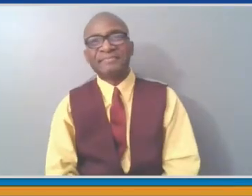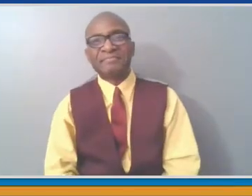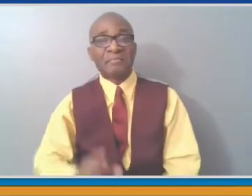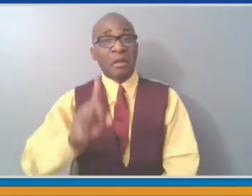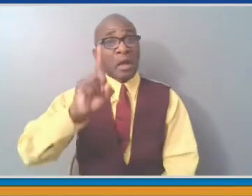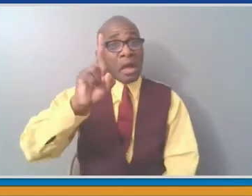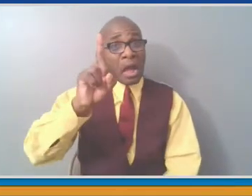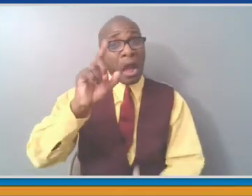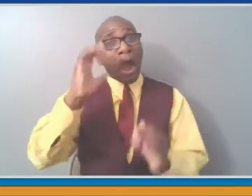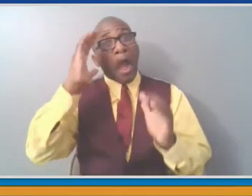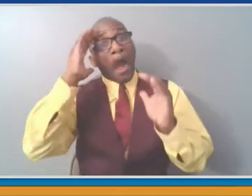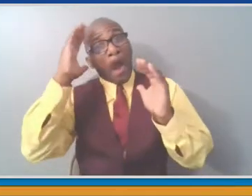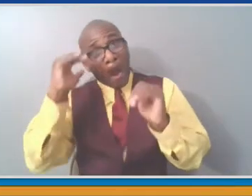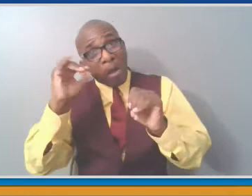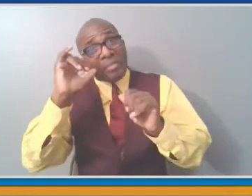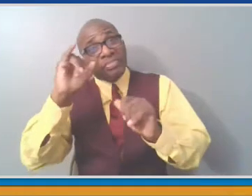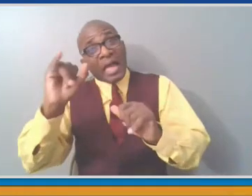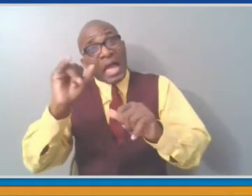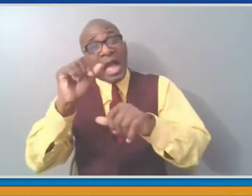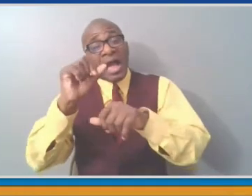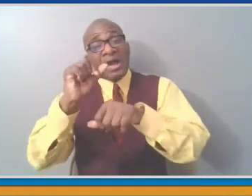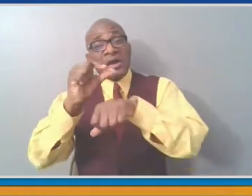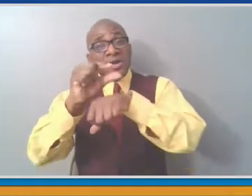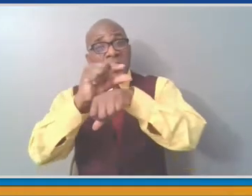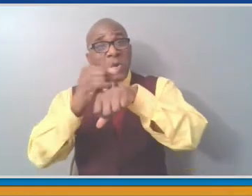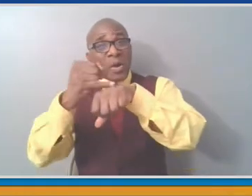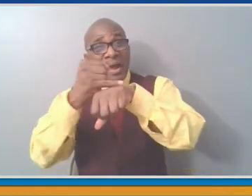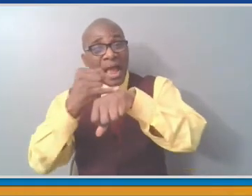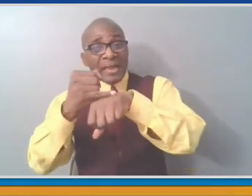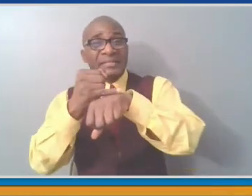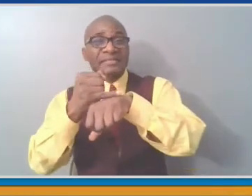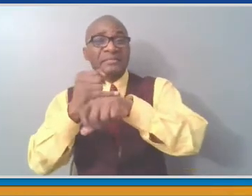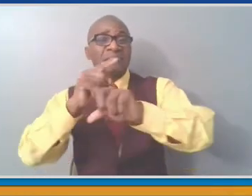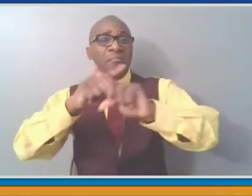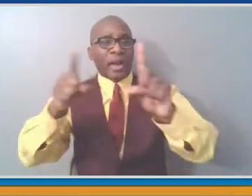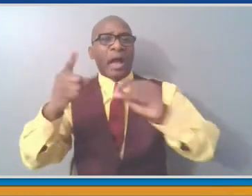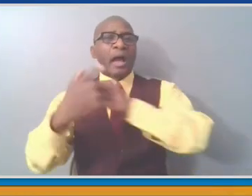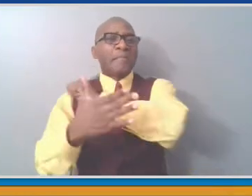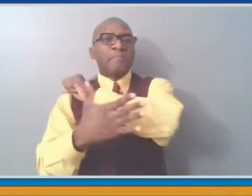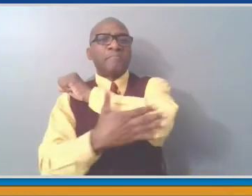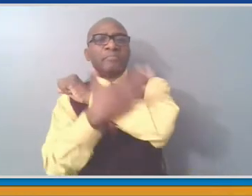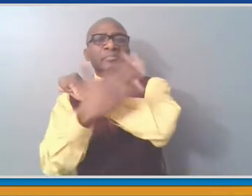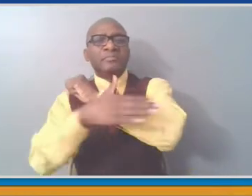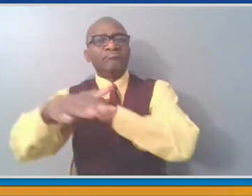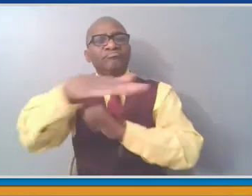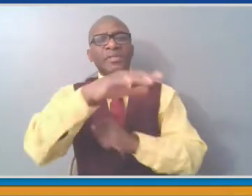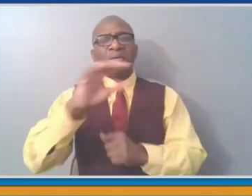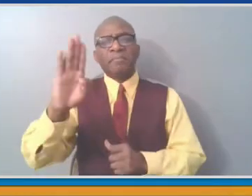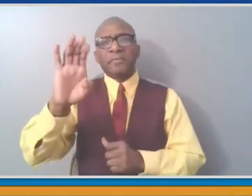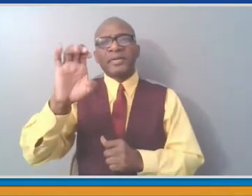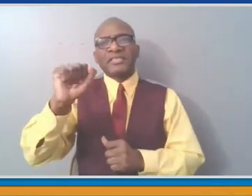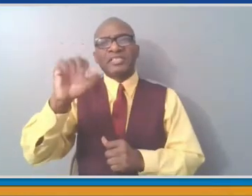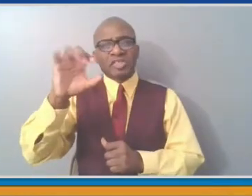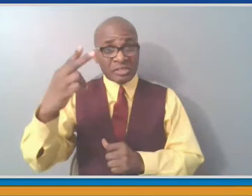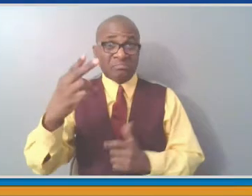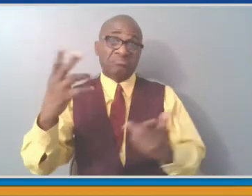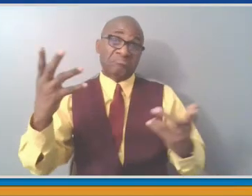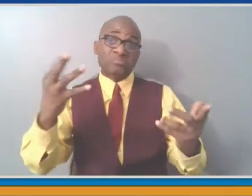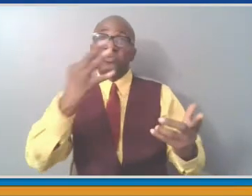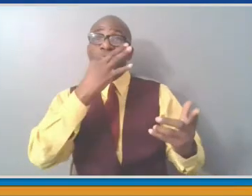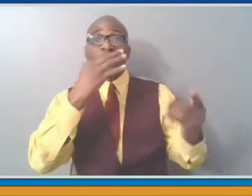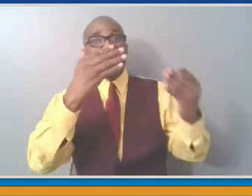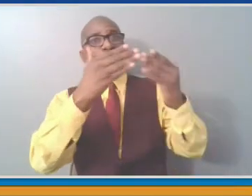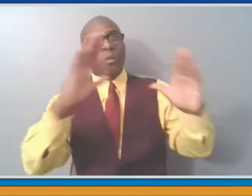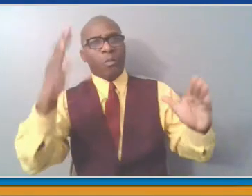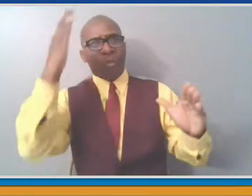do so. We have not gotten that authority yet, but we're hopeful that we will. Glen Island is the largest of the three county beaches. We opened two of them last